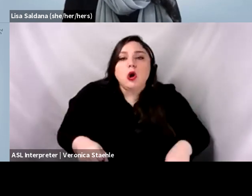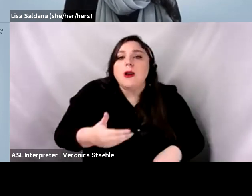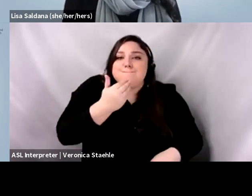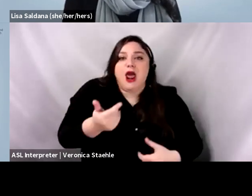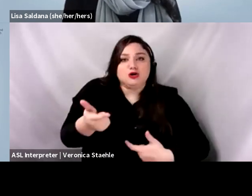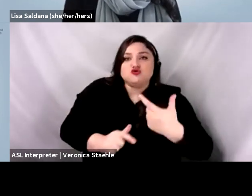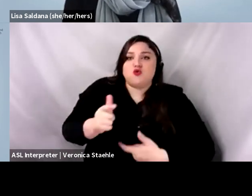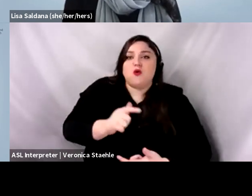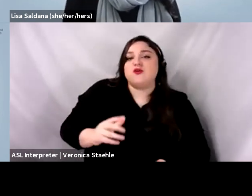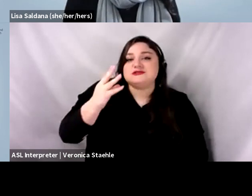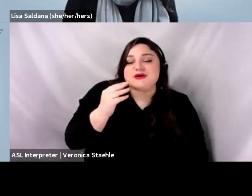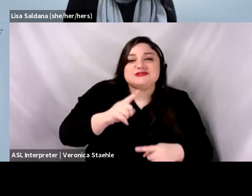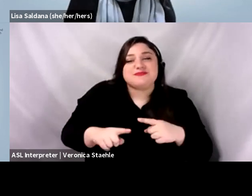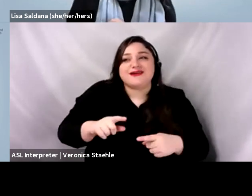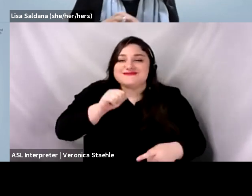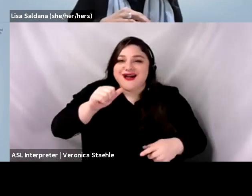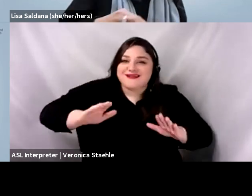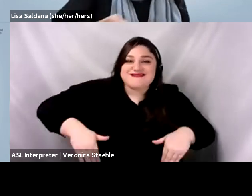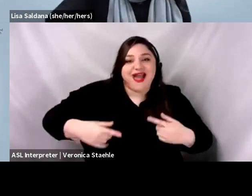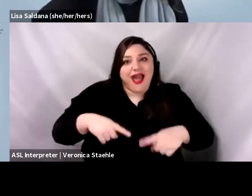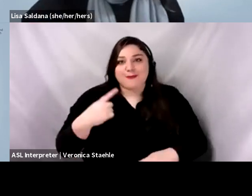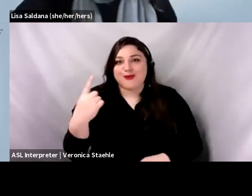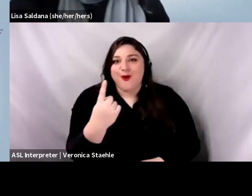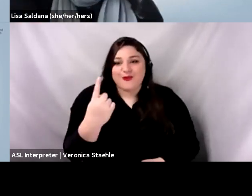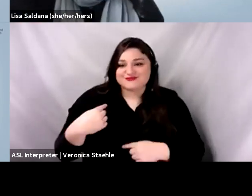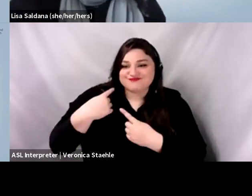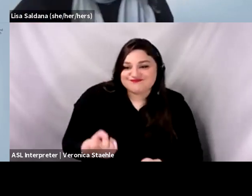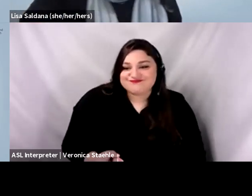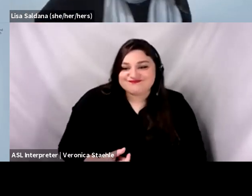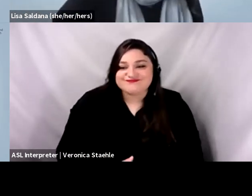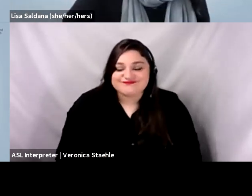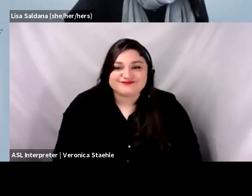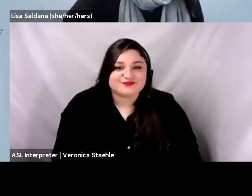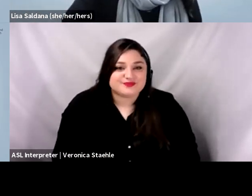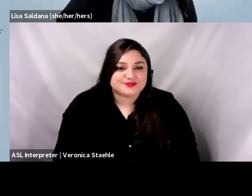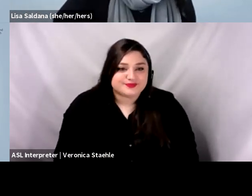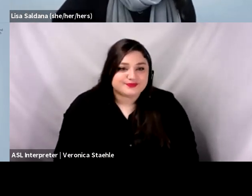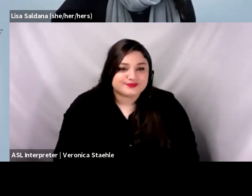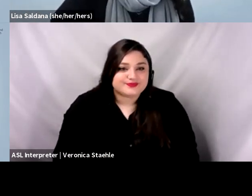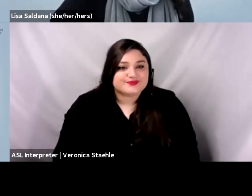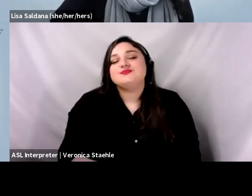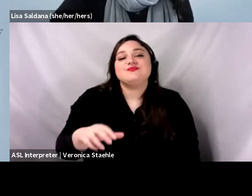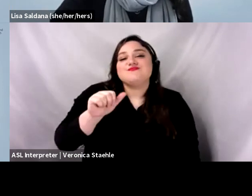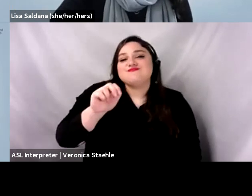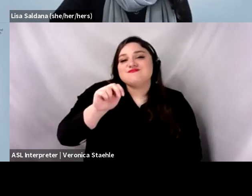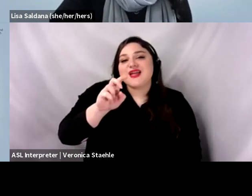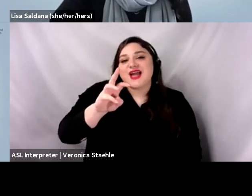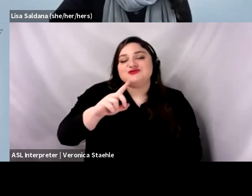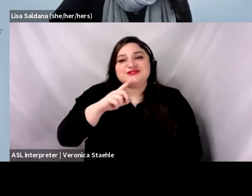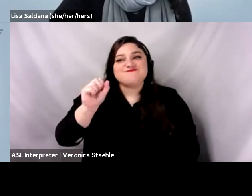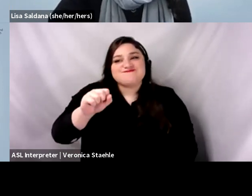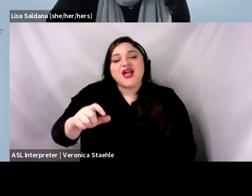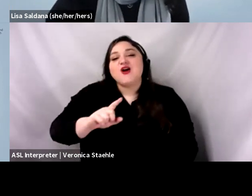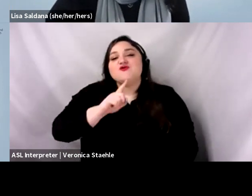Yeah, Greg, I'm, I, uh, you mentioned the chaos, you have 20 chaos factors, um,